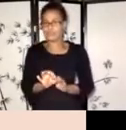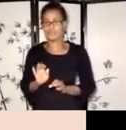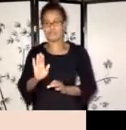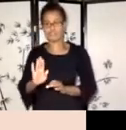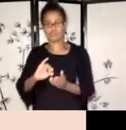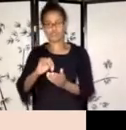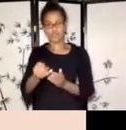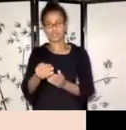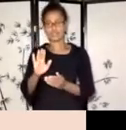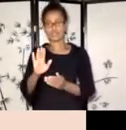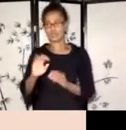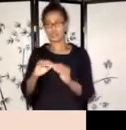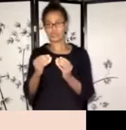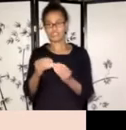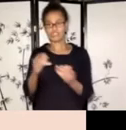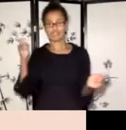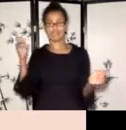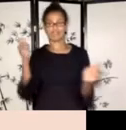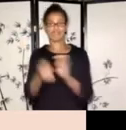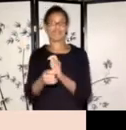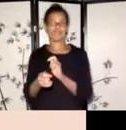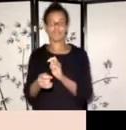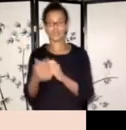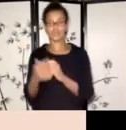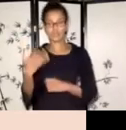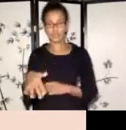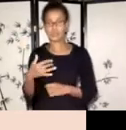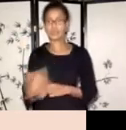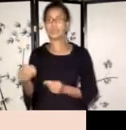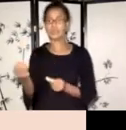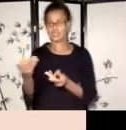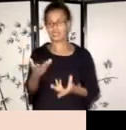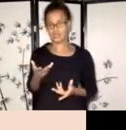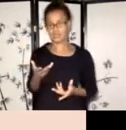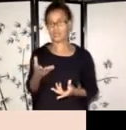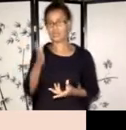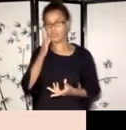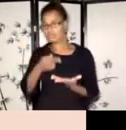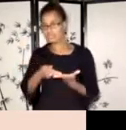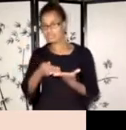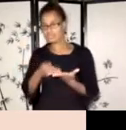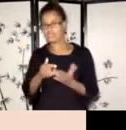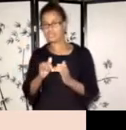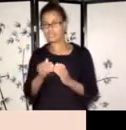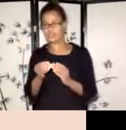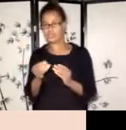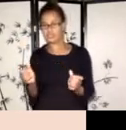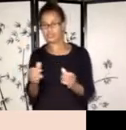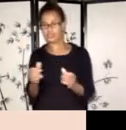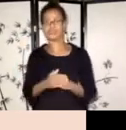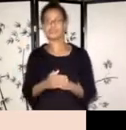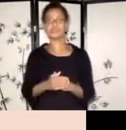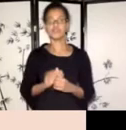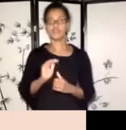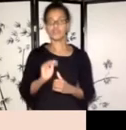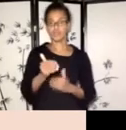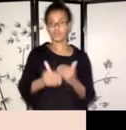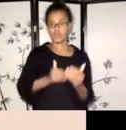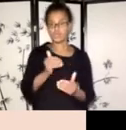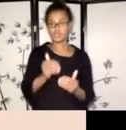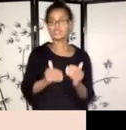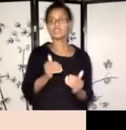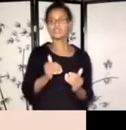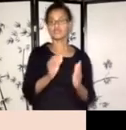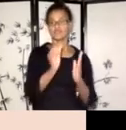Um, and yeah, to otherwise, uh, document your process, write down thoughts. Um, you know,